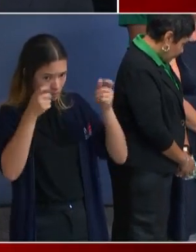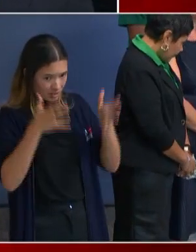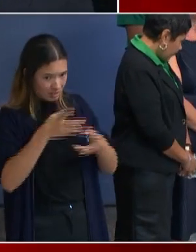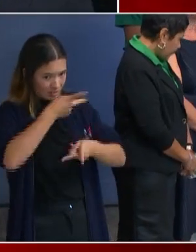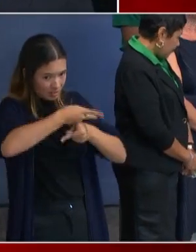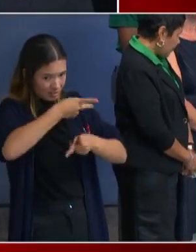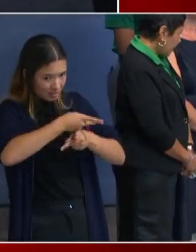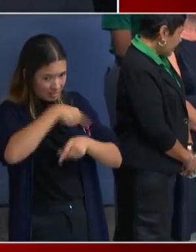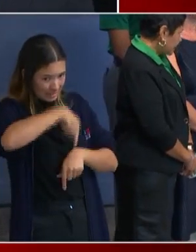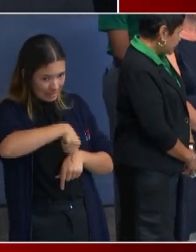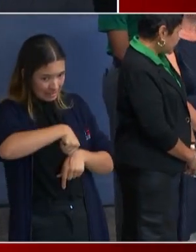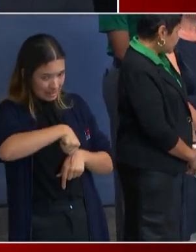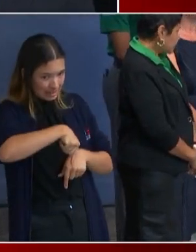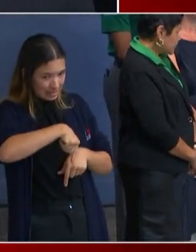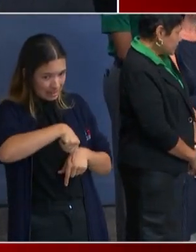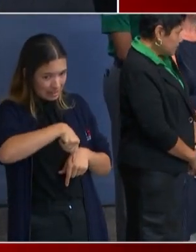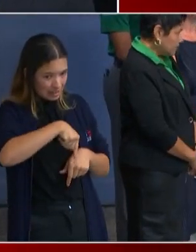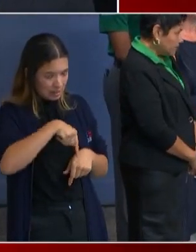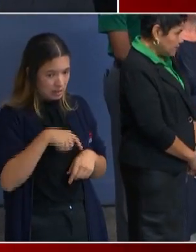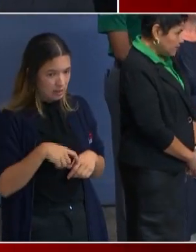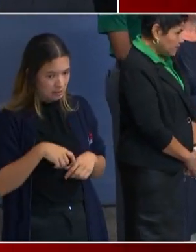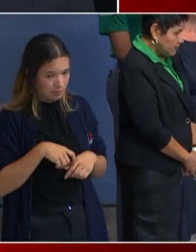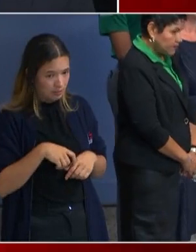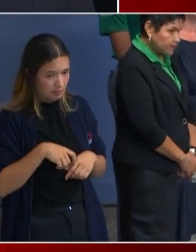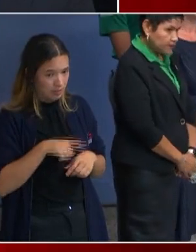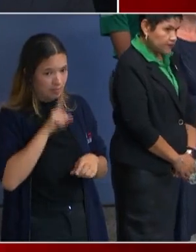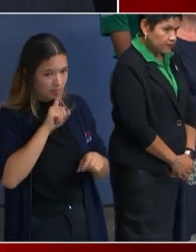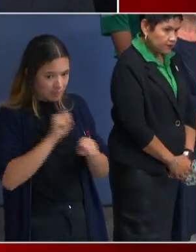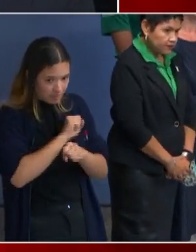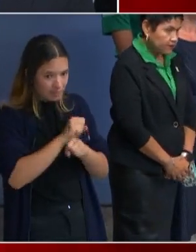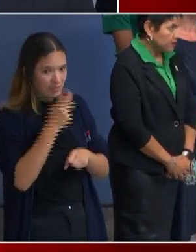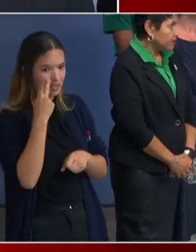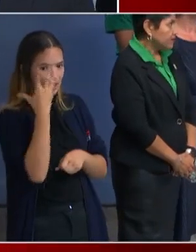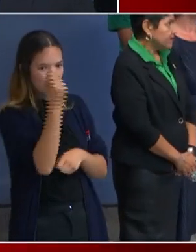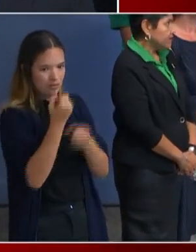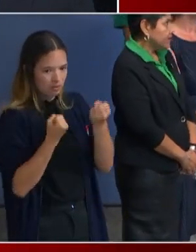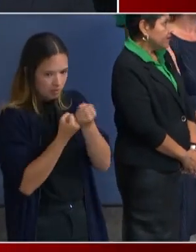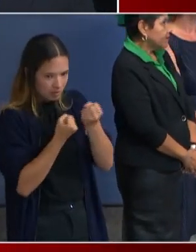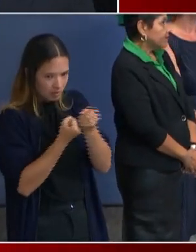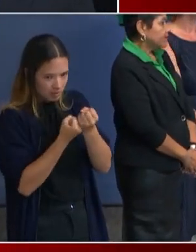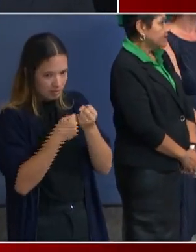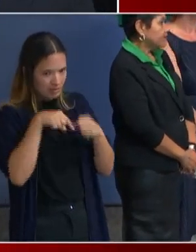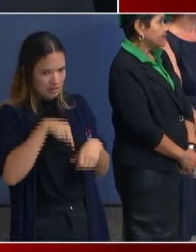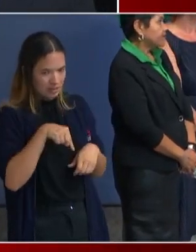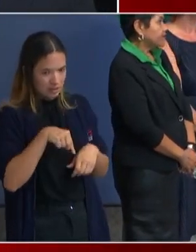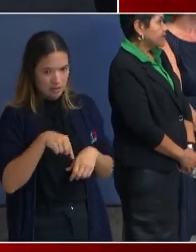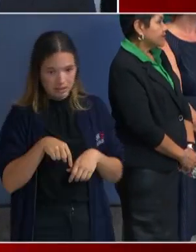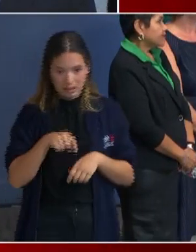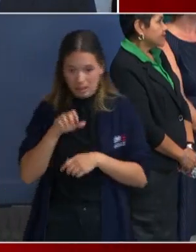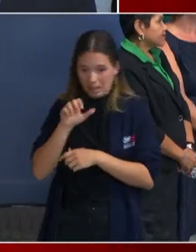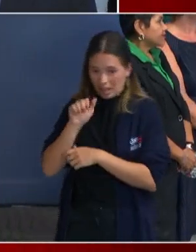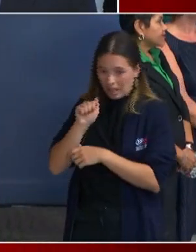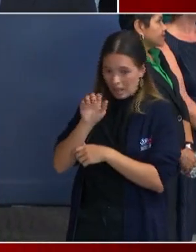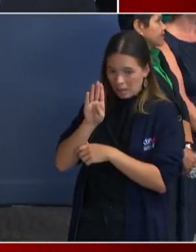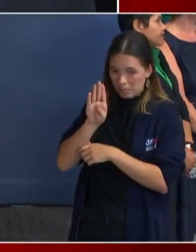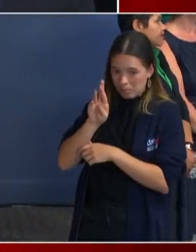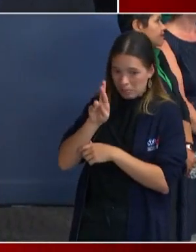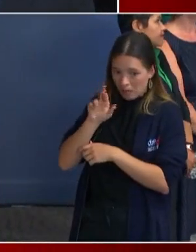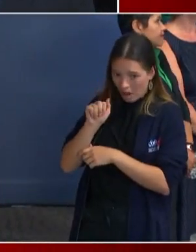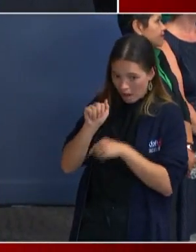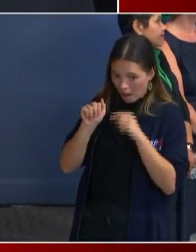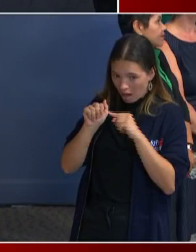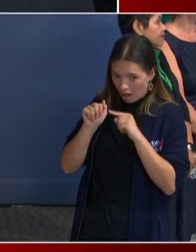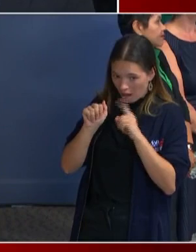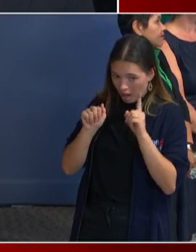they're actually going out and enforcing. Are you talking about ABRA? Yes. Okay. You'll have to ask